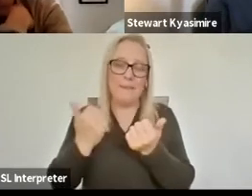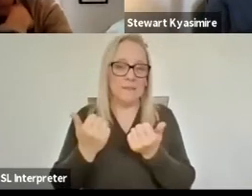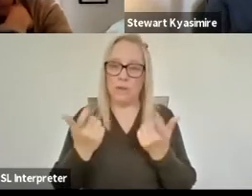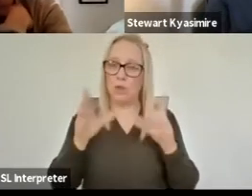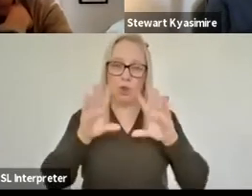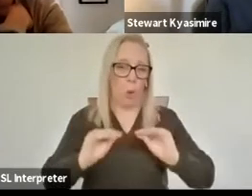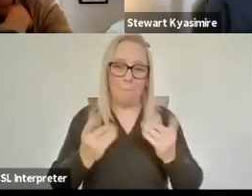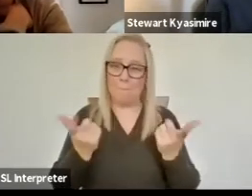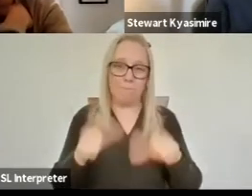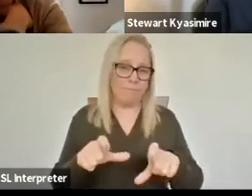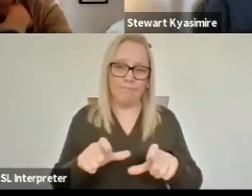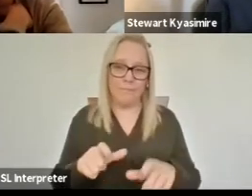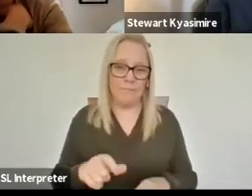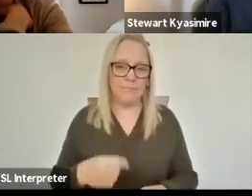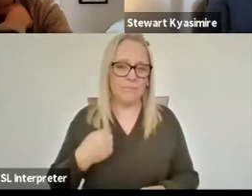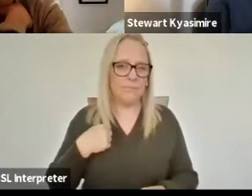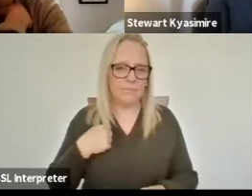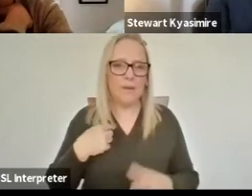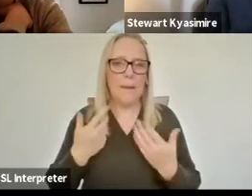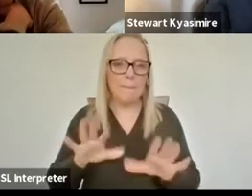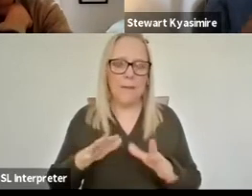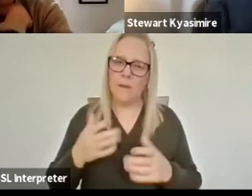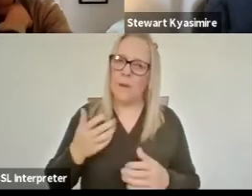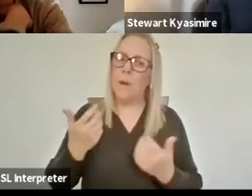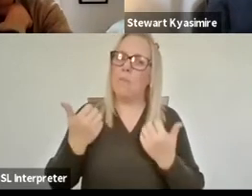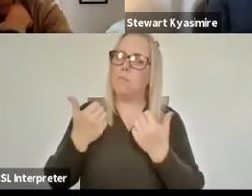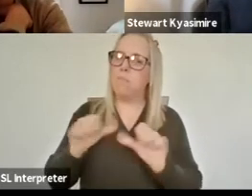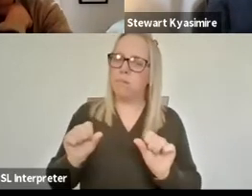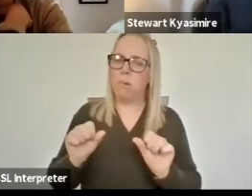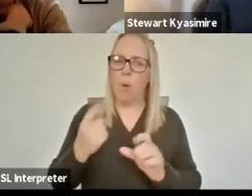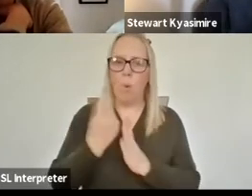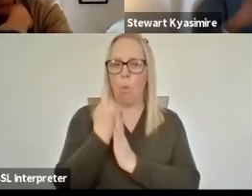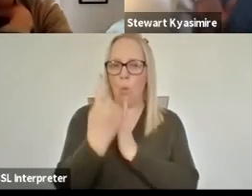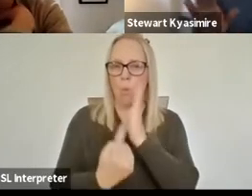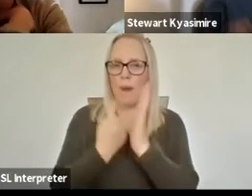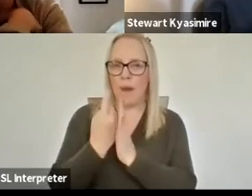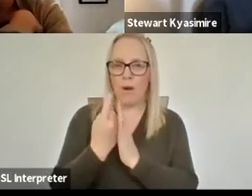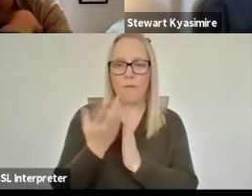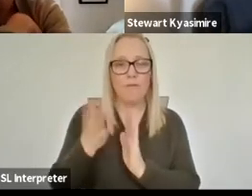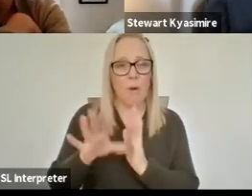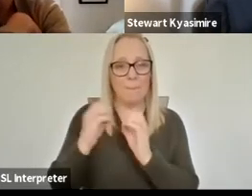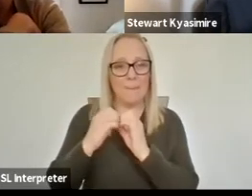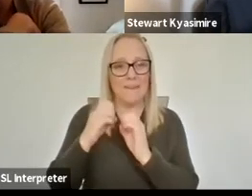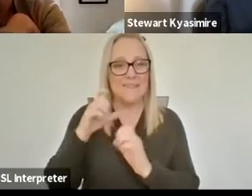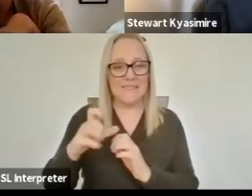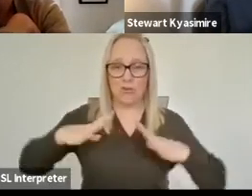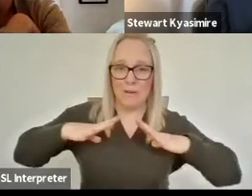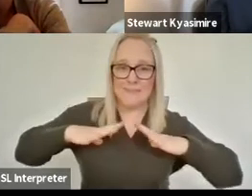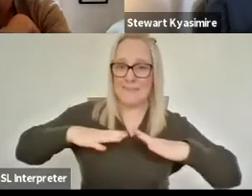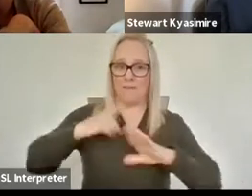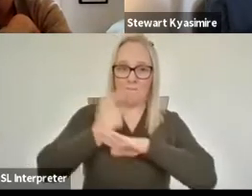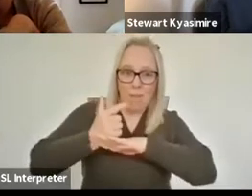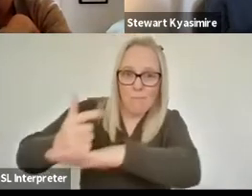commit uh one hour commission um for the BBC just prior to to lockdown it was all all ready to go however